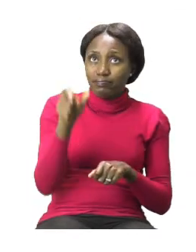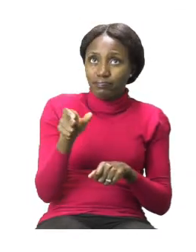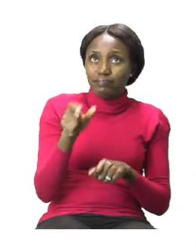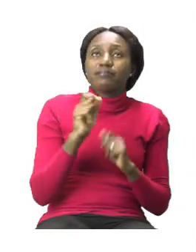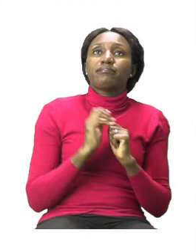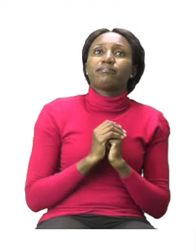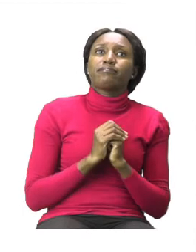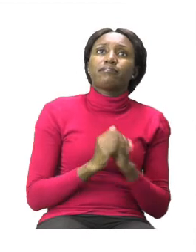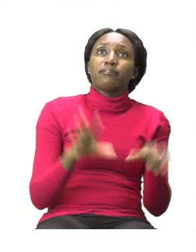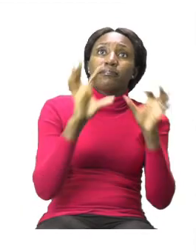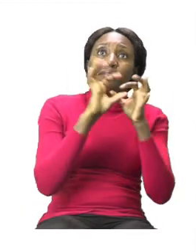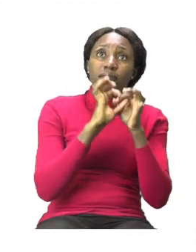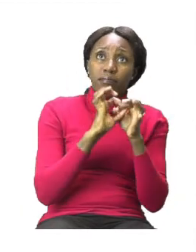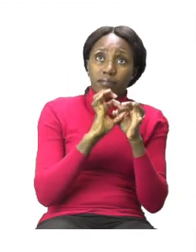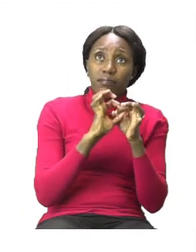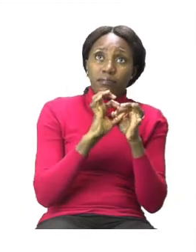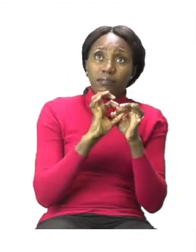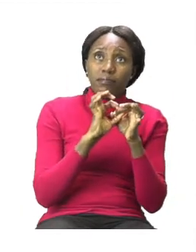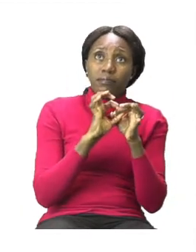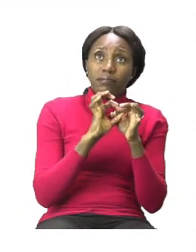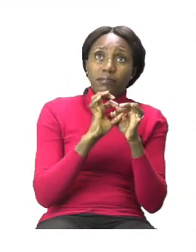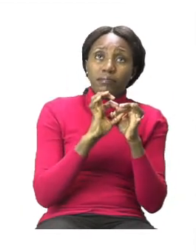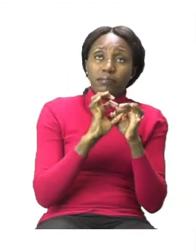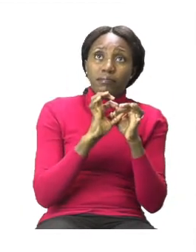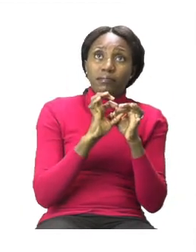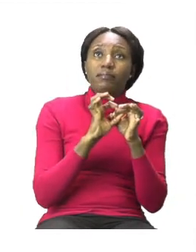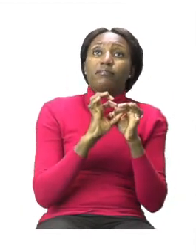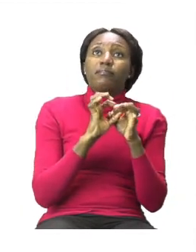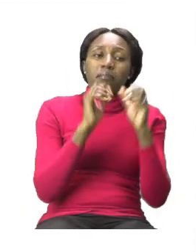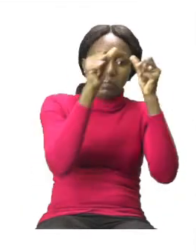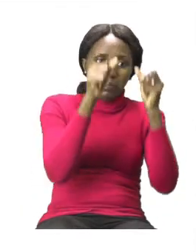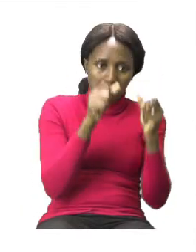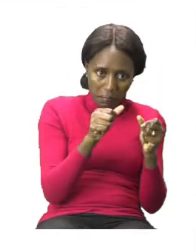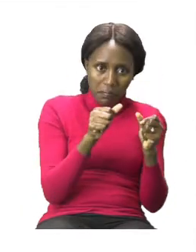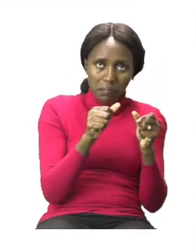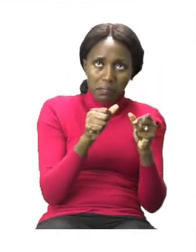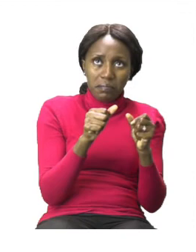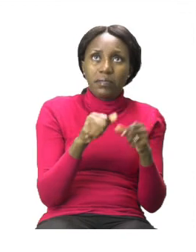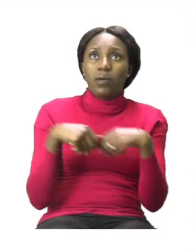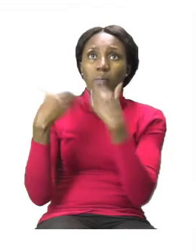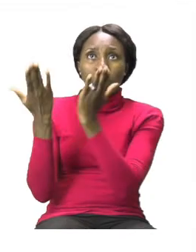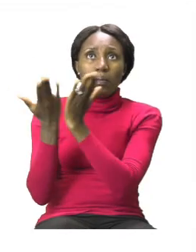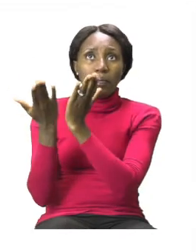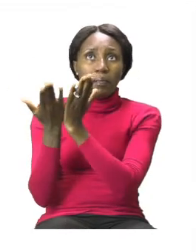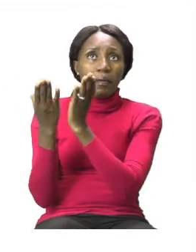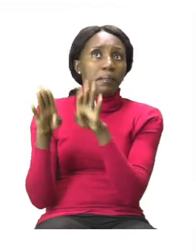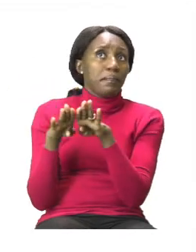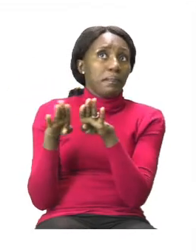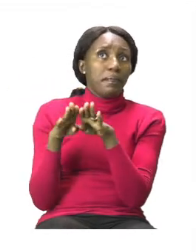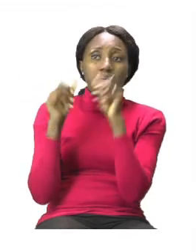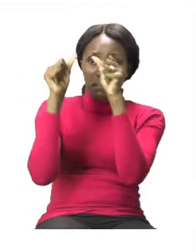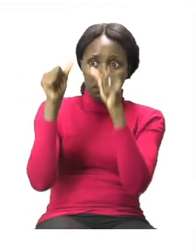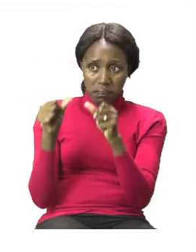do at home please paste in the box that says home and then what you do at school you are going to put